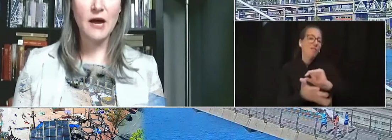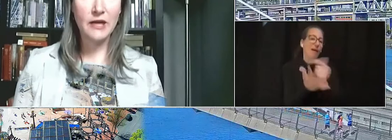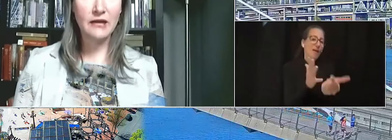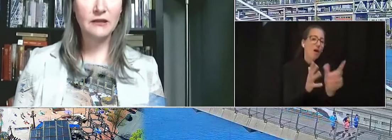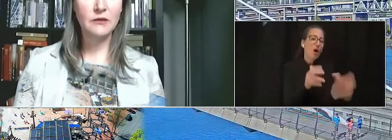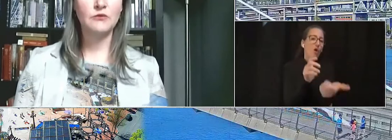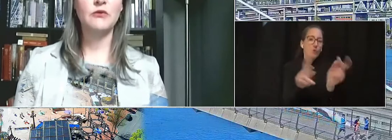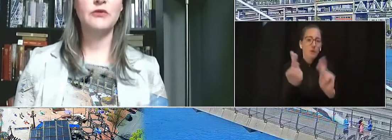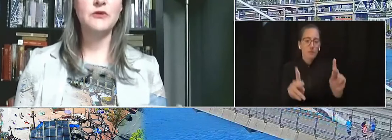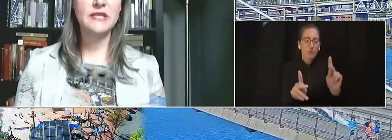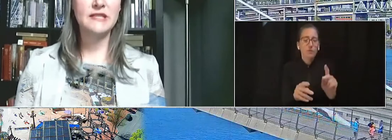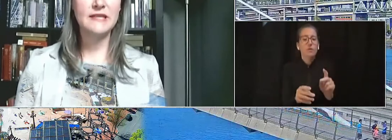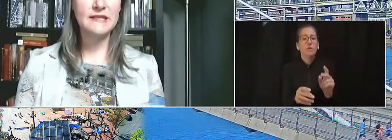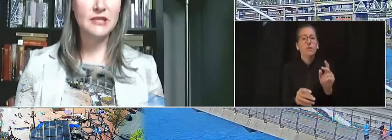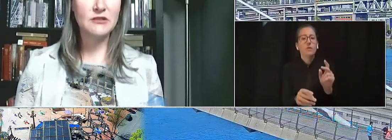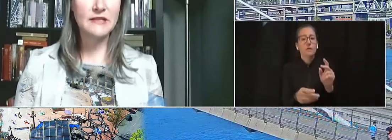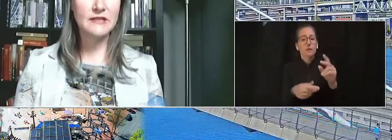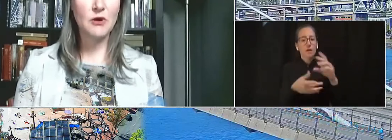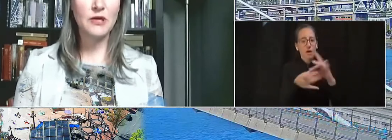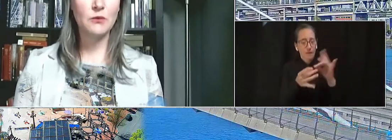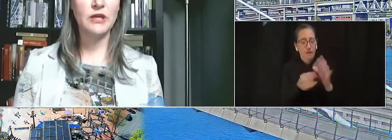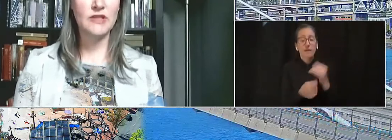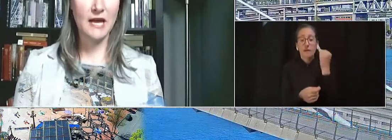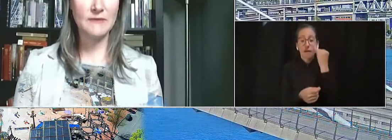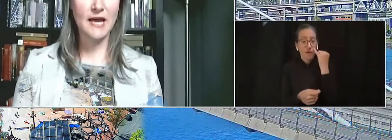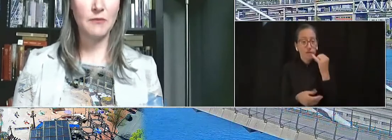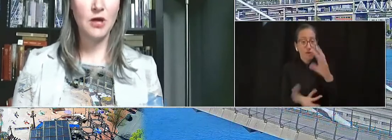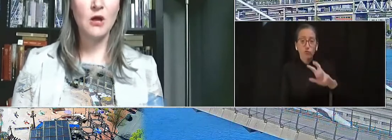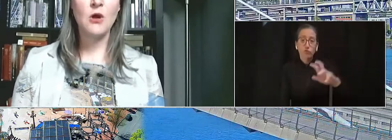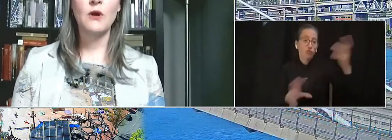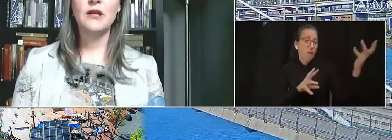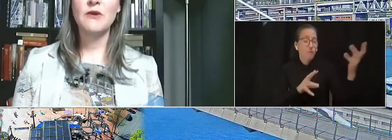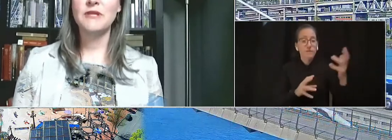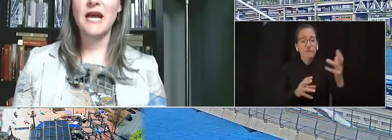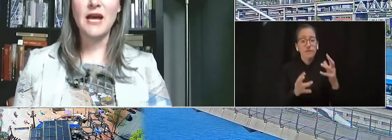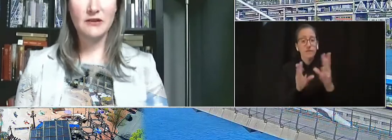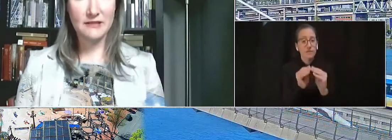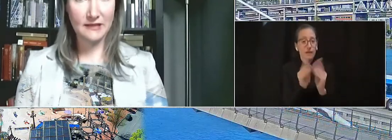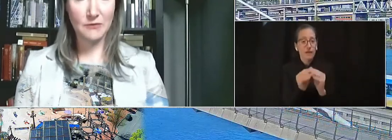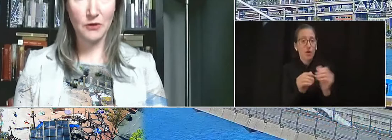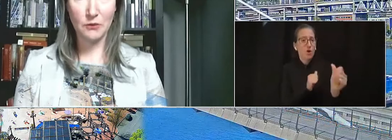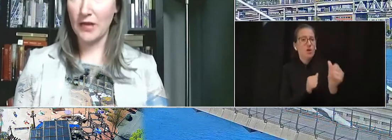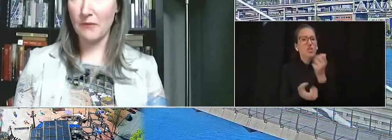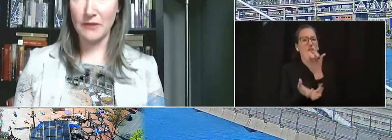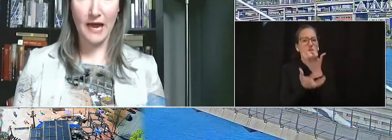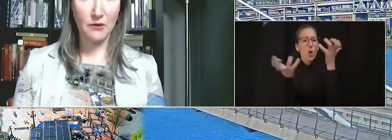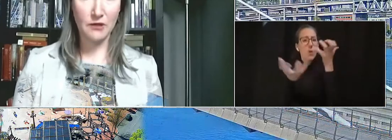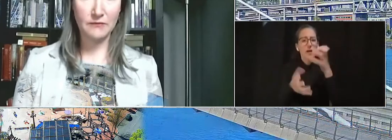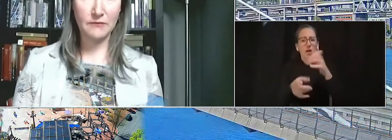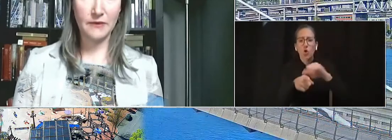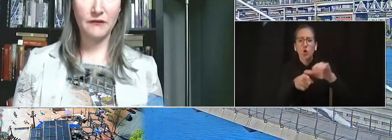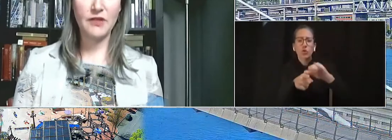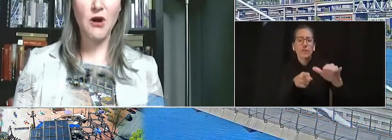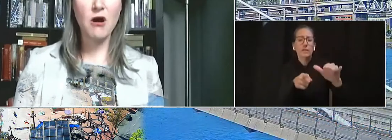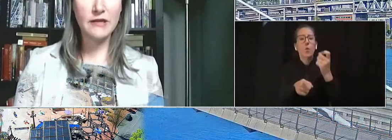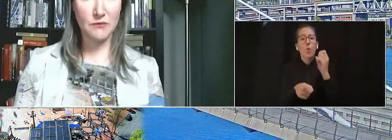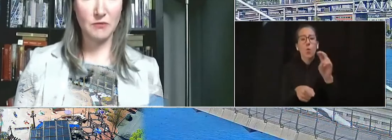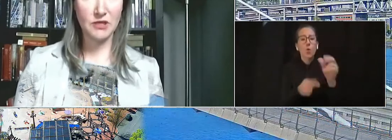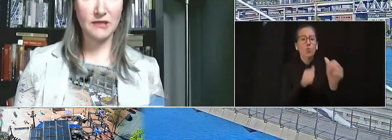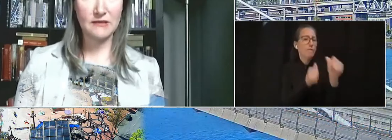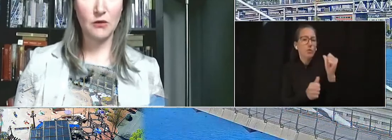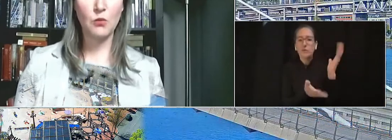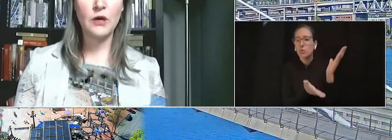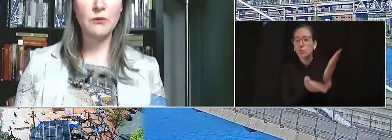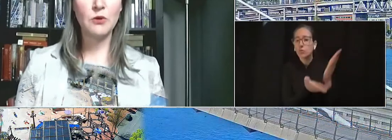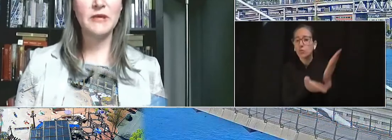such as shouting, refusing to concede your testimony when your time is up, or interrupting others' testimony will not be allowed. If there are